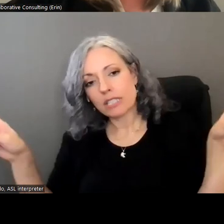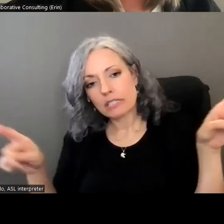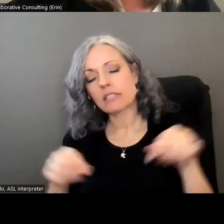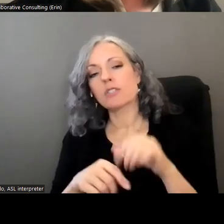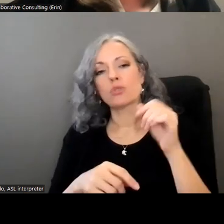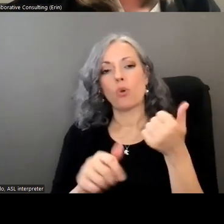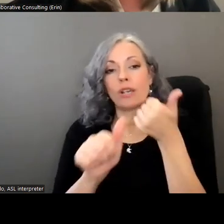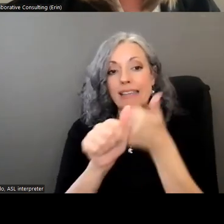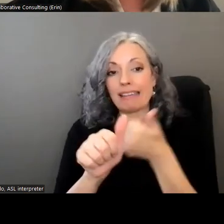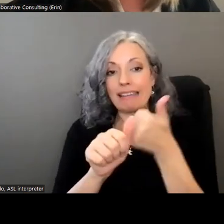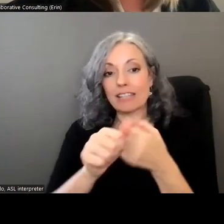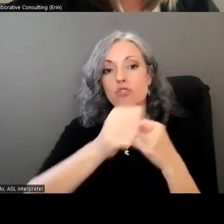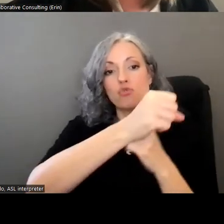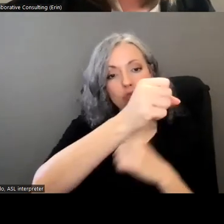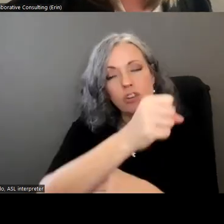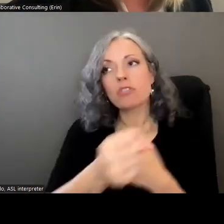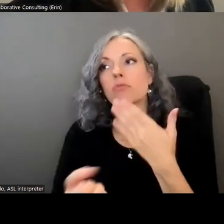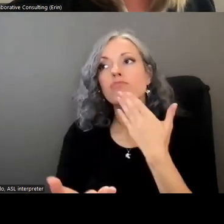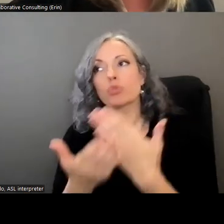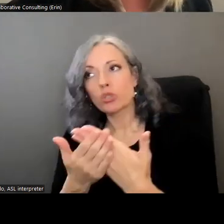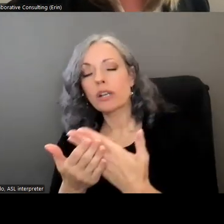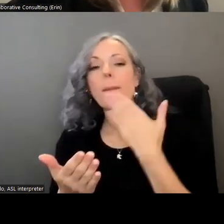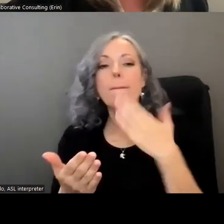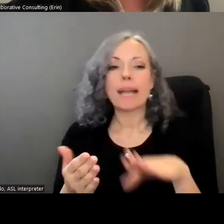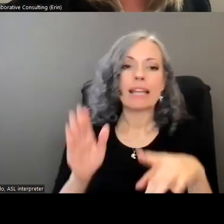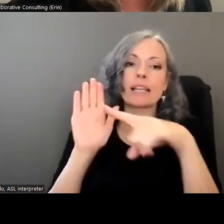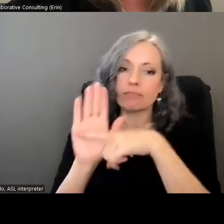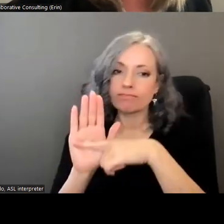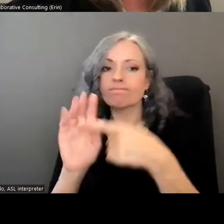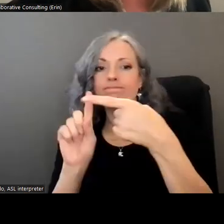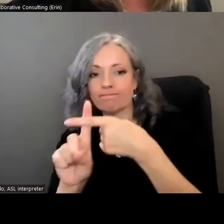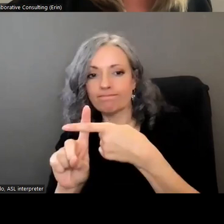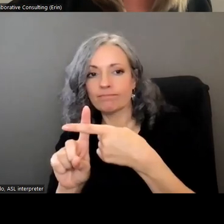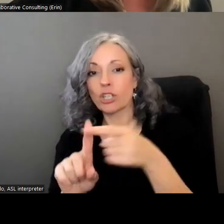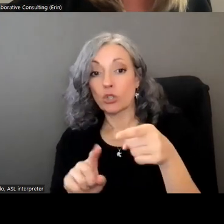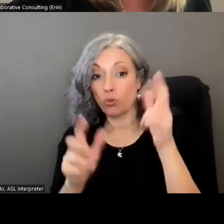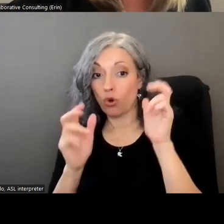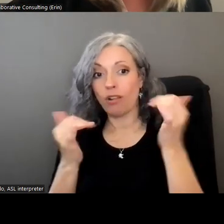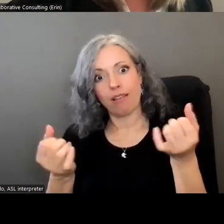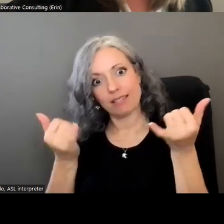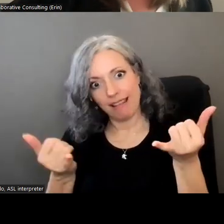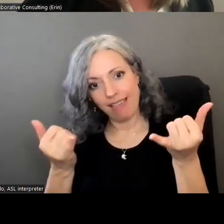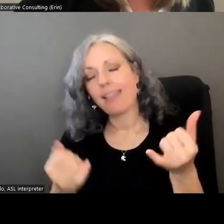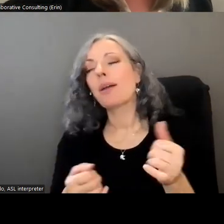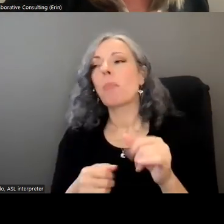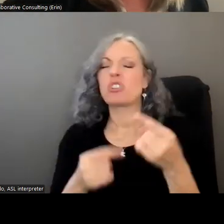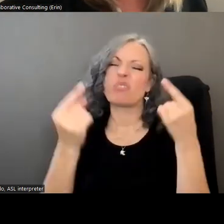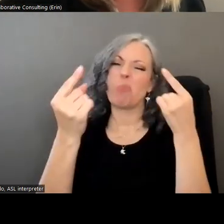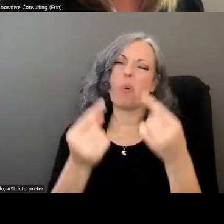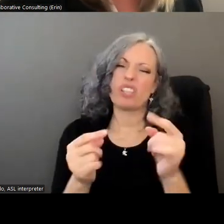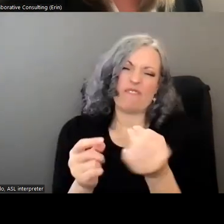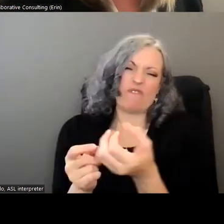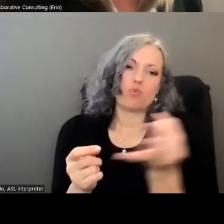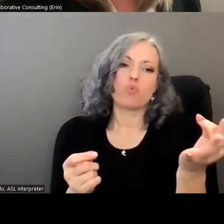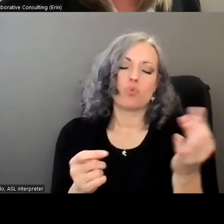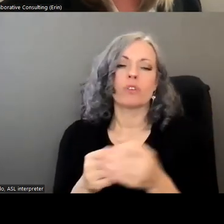is seen as having both advantages and disadvantages um certainly heard a lot here but just to give a couple highlights uh so non-profit triple